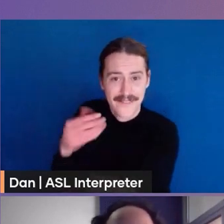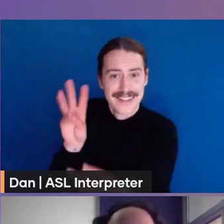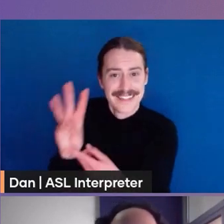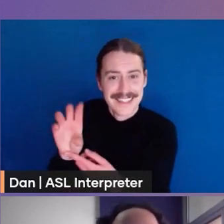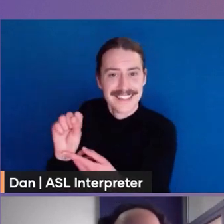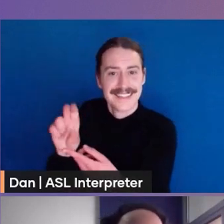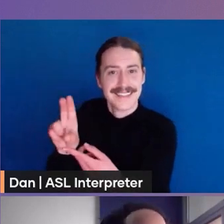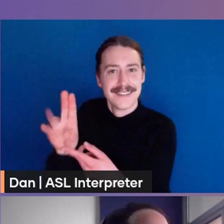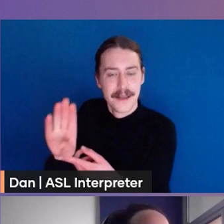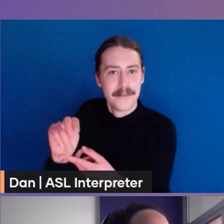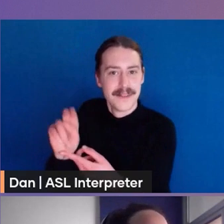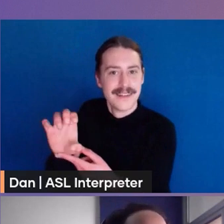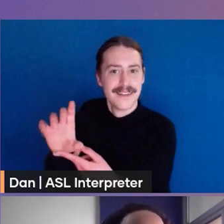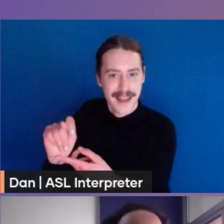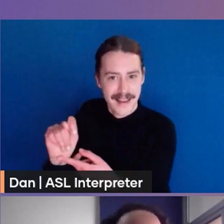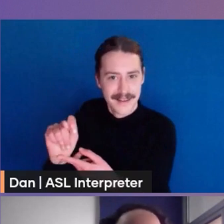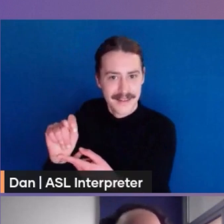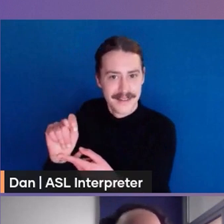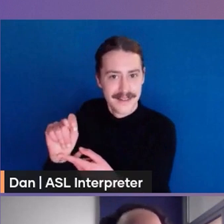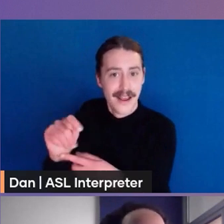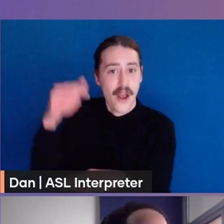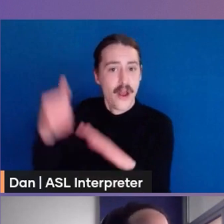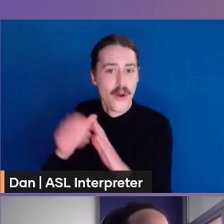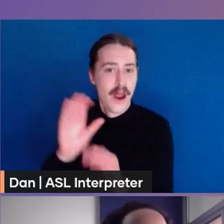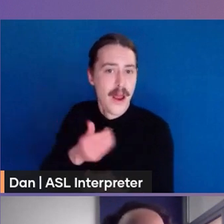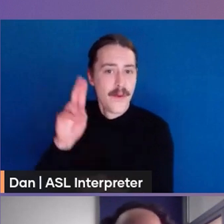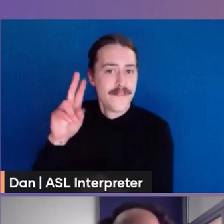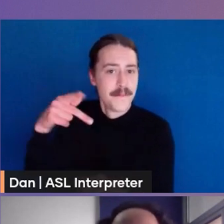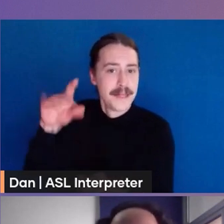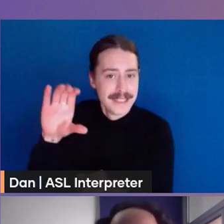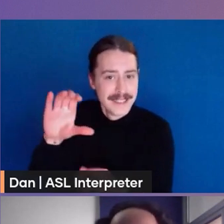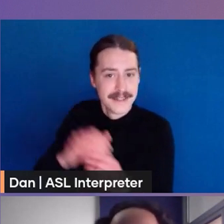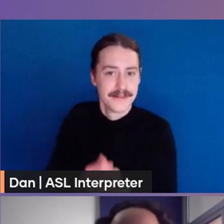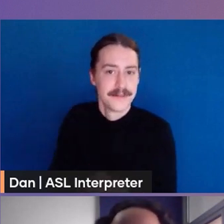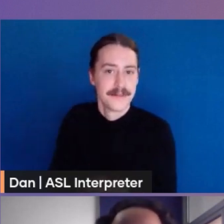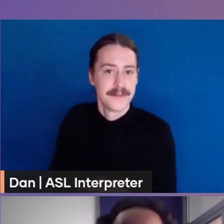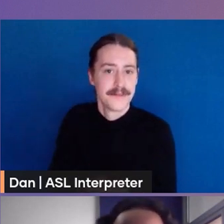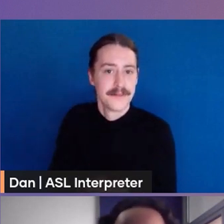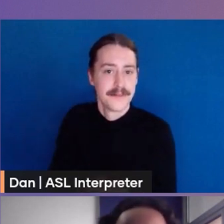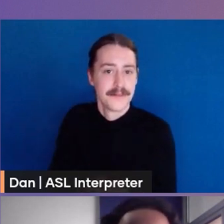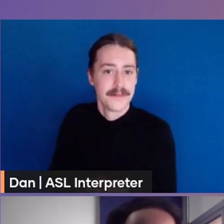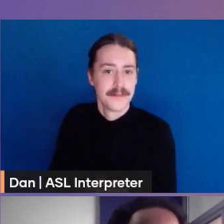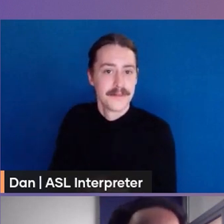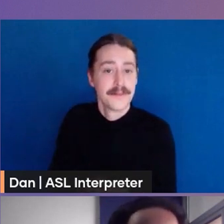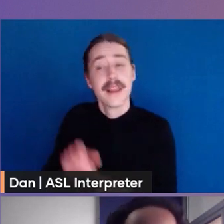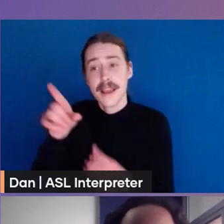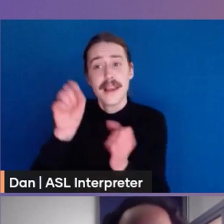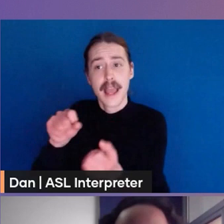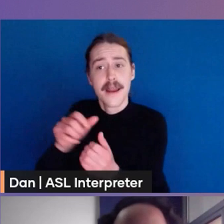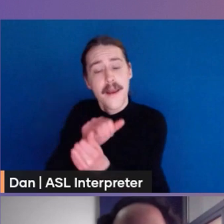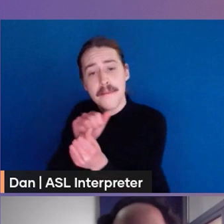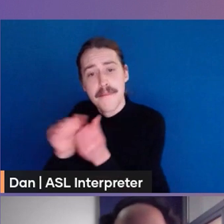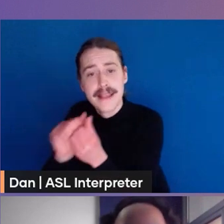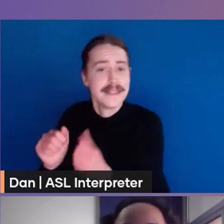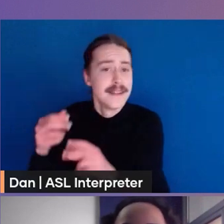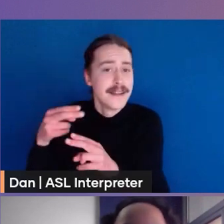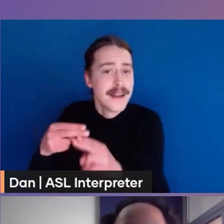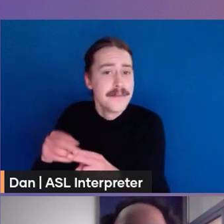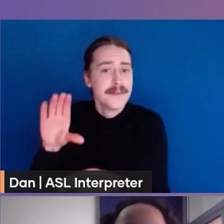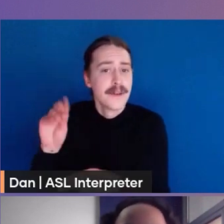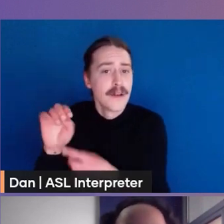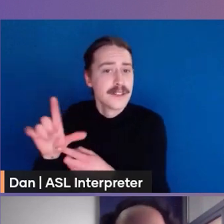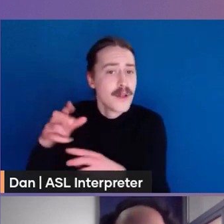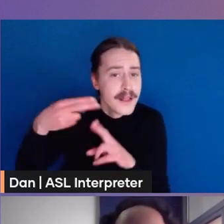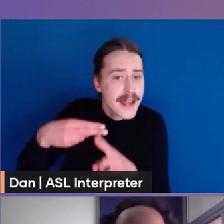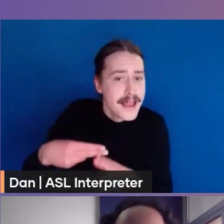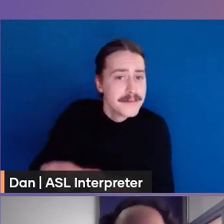isolate the resources in our VPC. We can pass names for us, we can pass custom names for our subnets